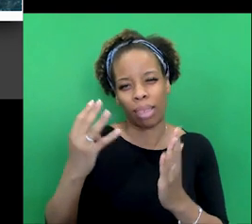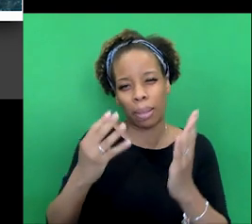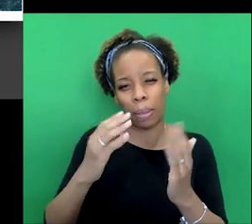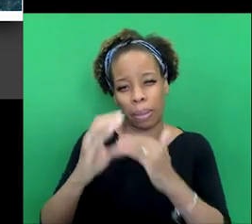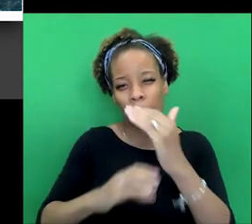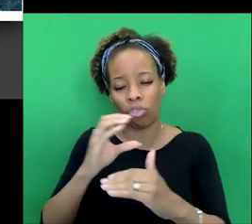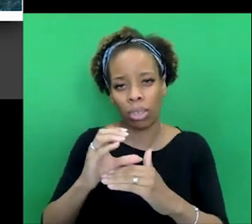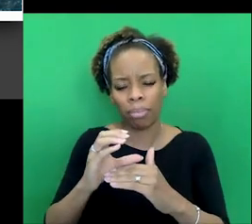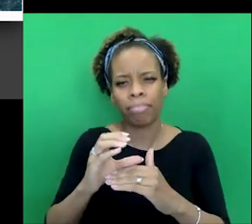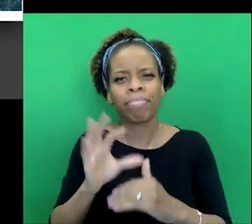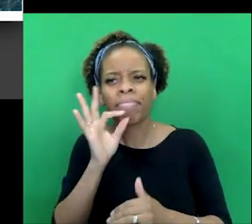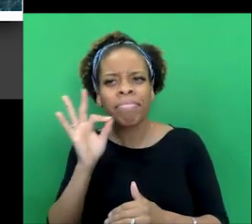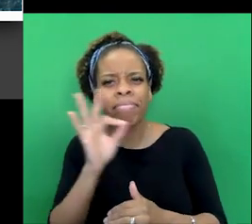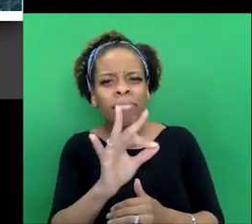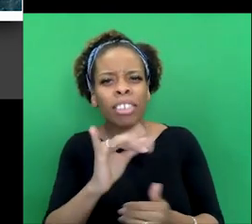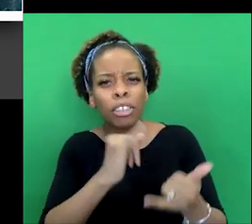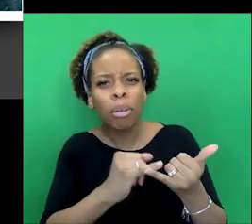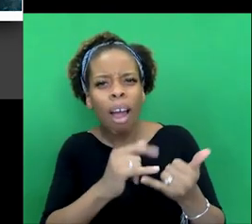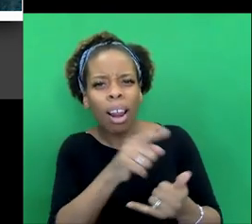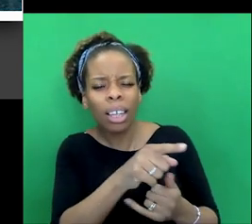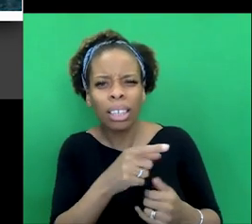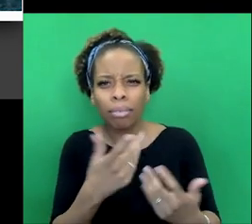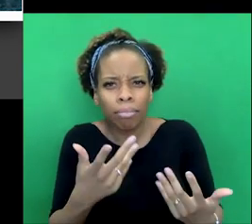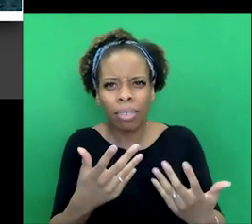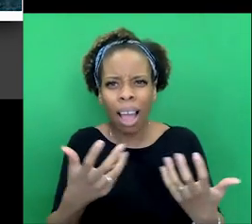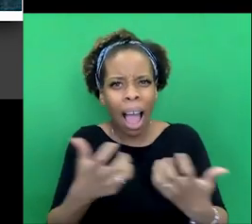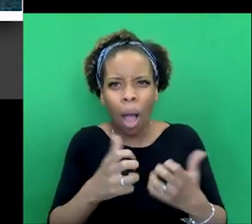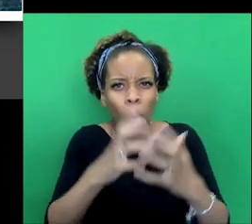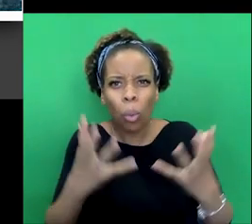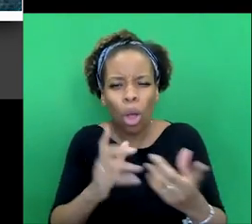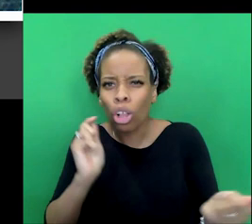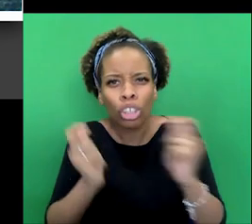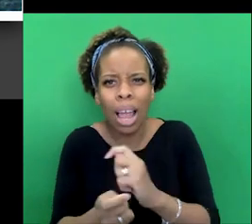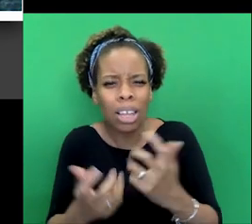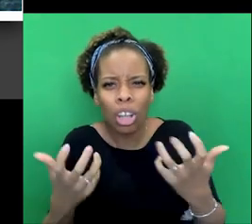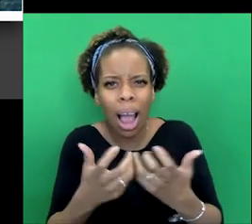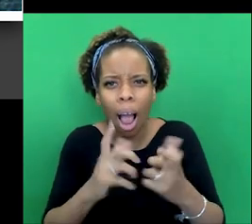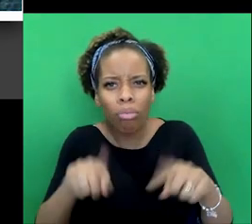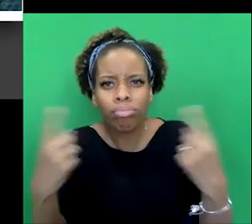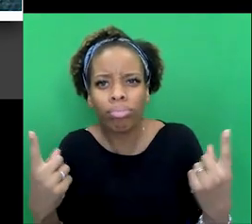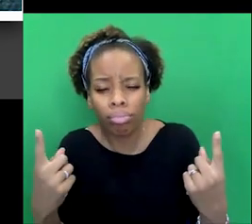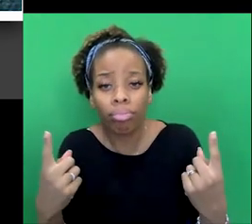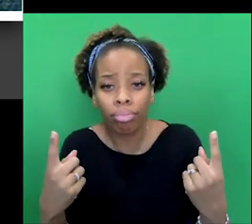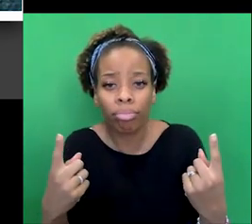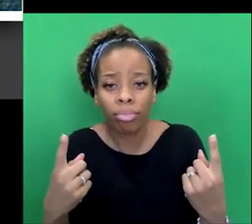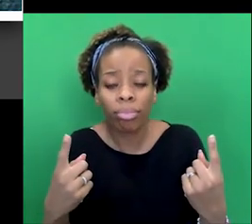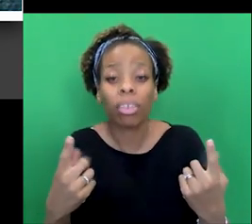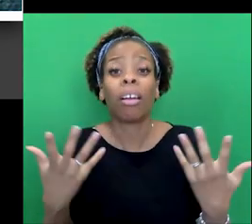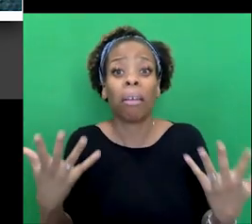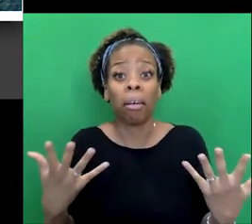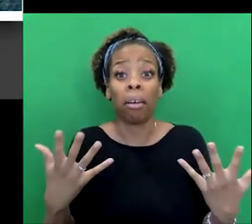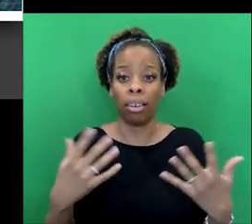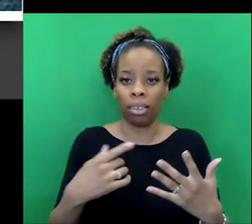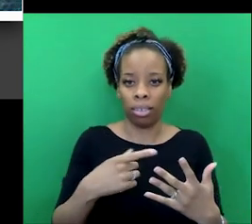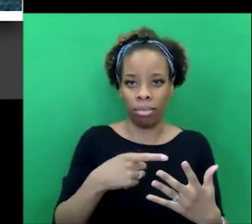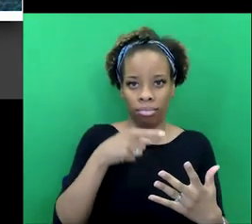detect how the world has changed between these two great strokes of stories? If you were looking in those stories,